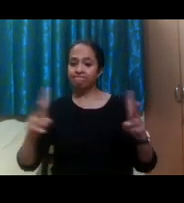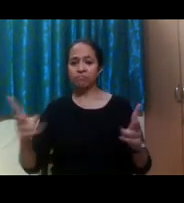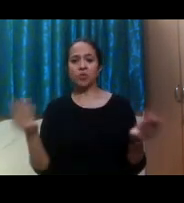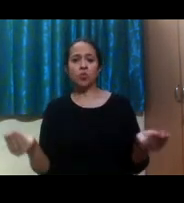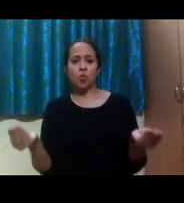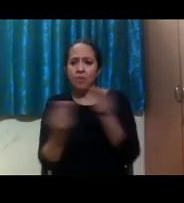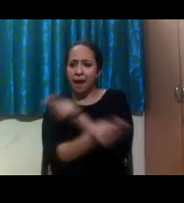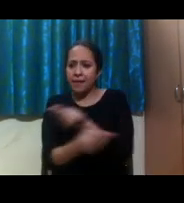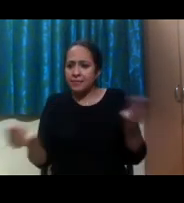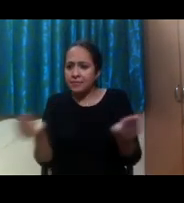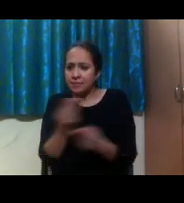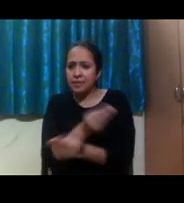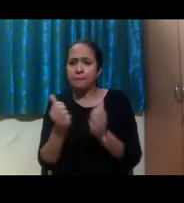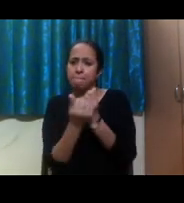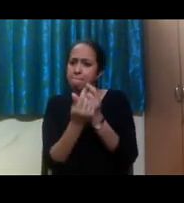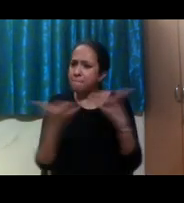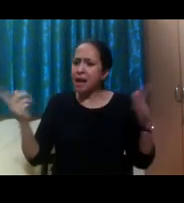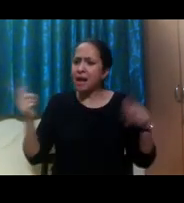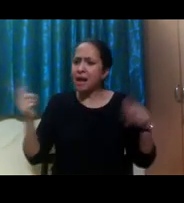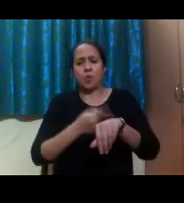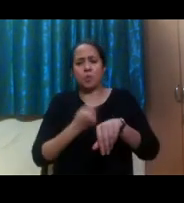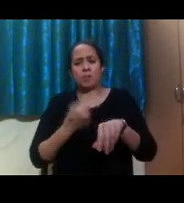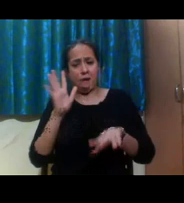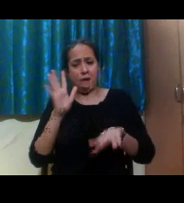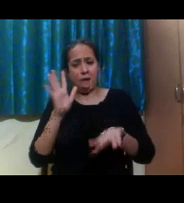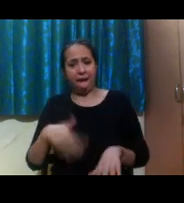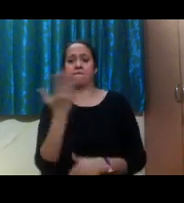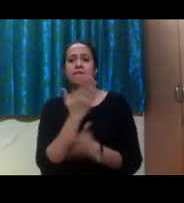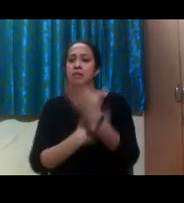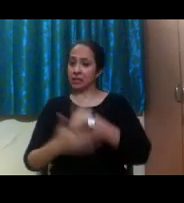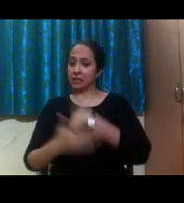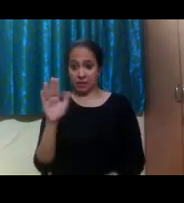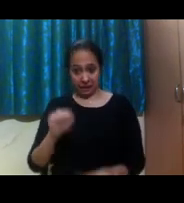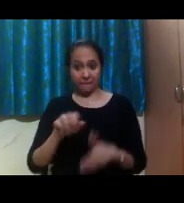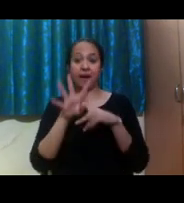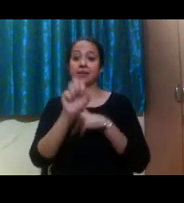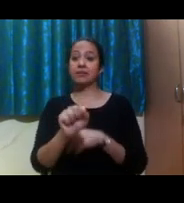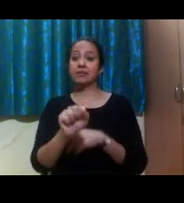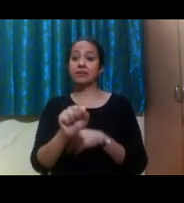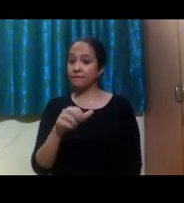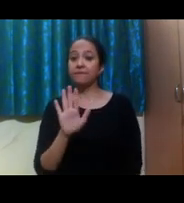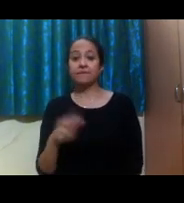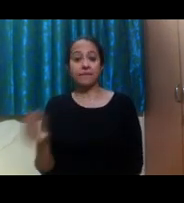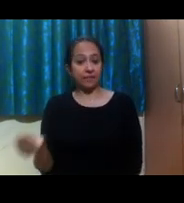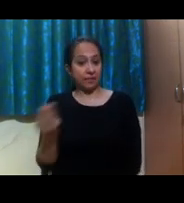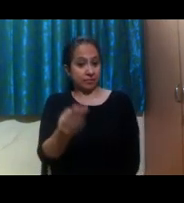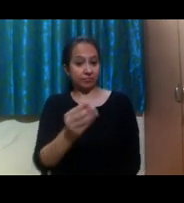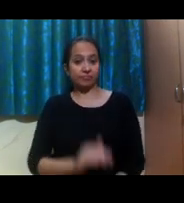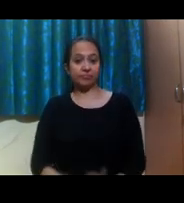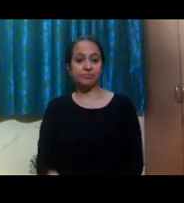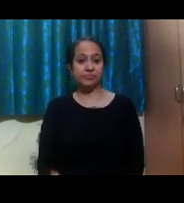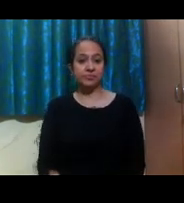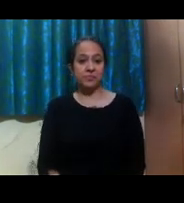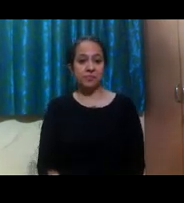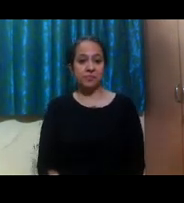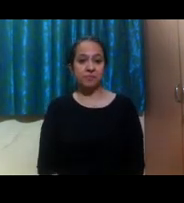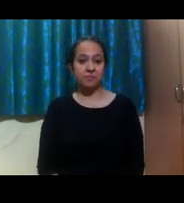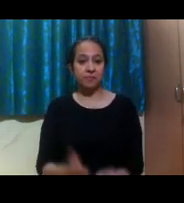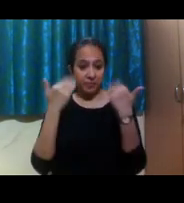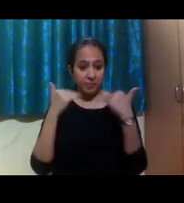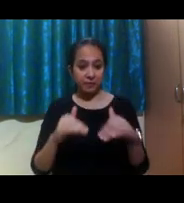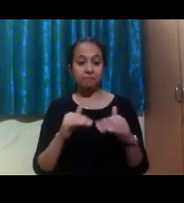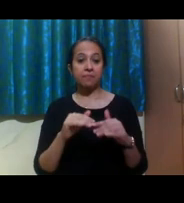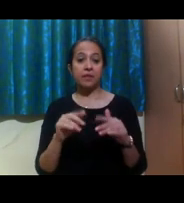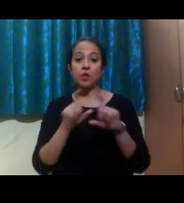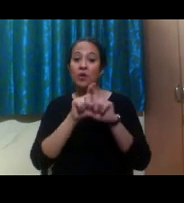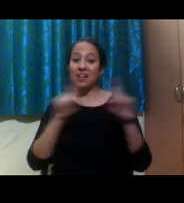so many opportunities that people with disabilities have access to and should be accessing. The clearinghouse is sponsored